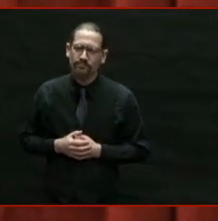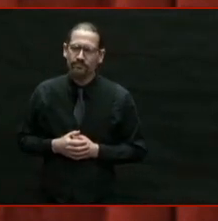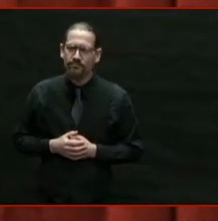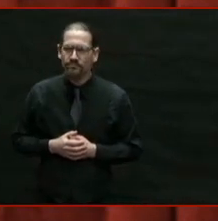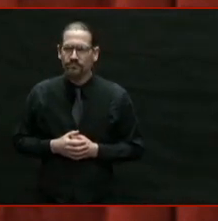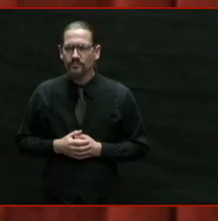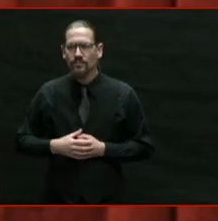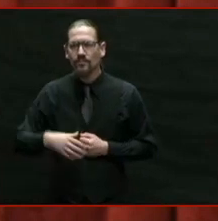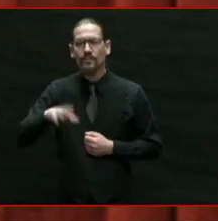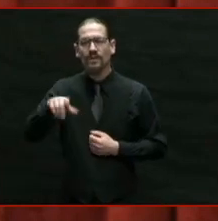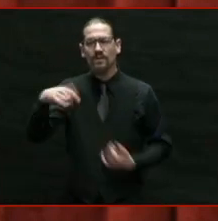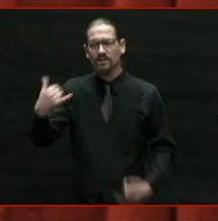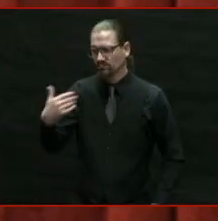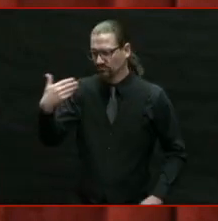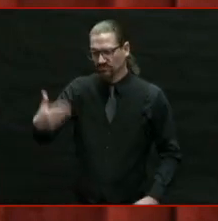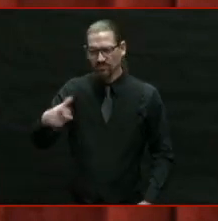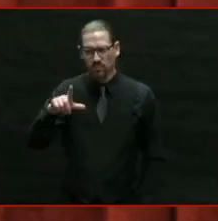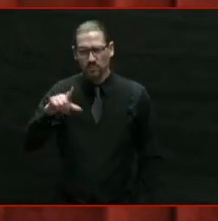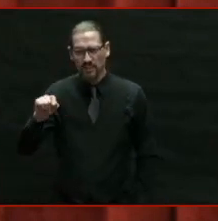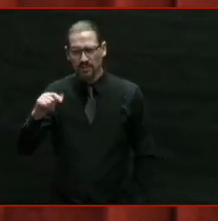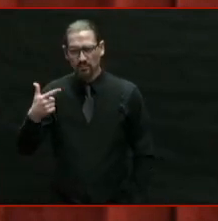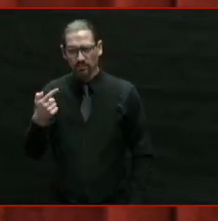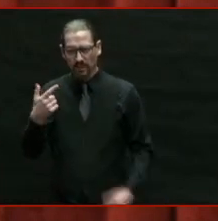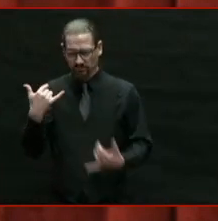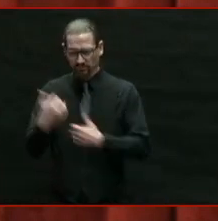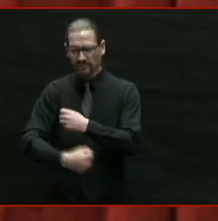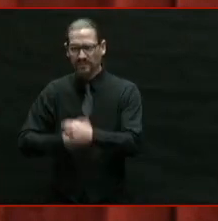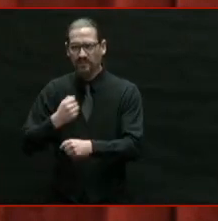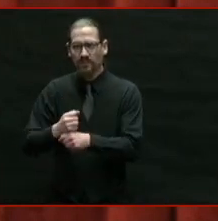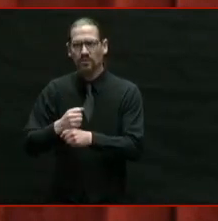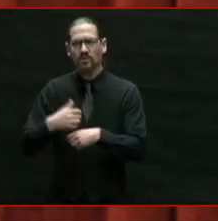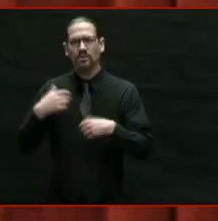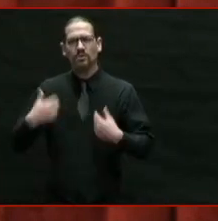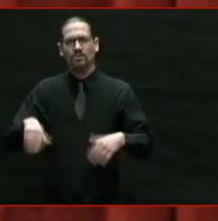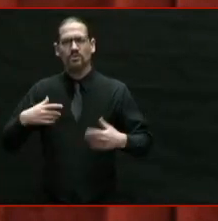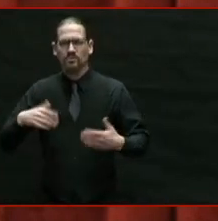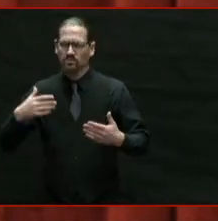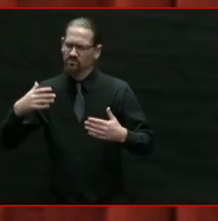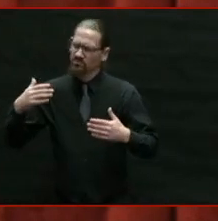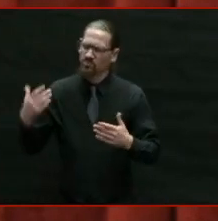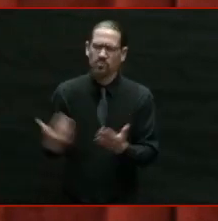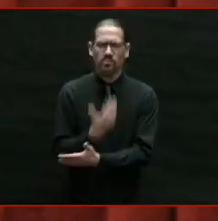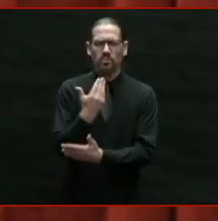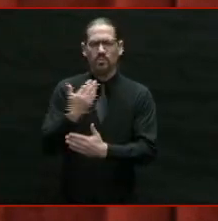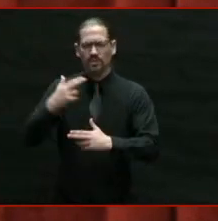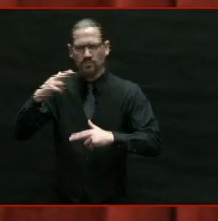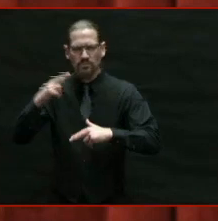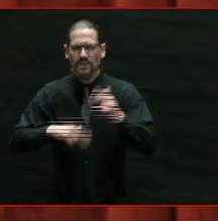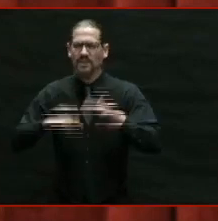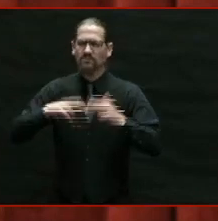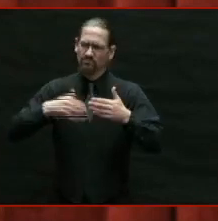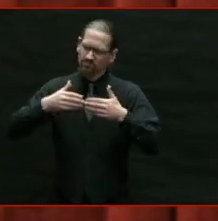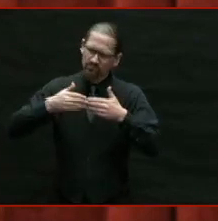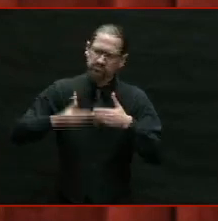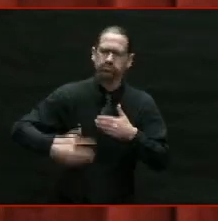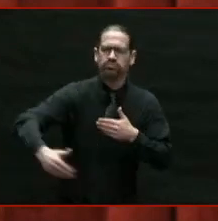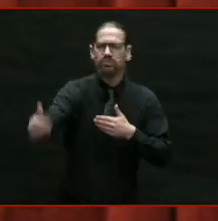2021 will be our year of rebuilding. And make no mistake about it, there's a lot of work to do.